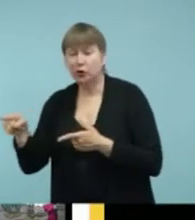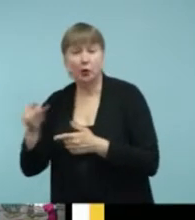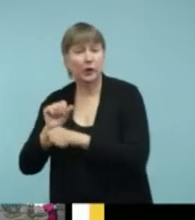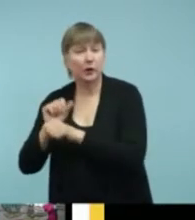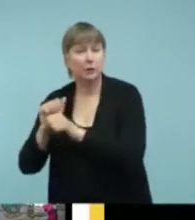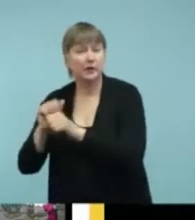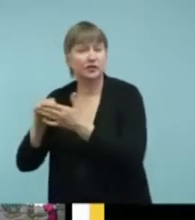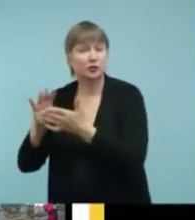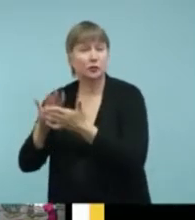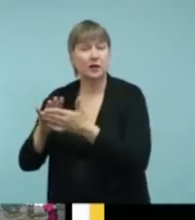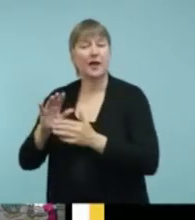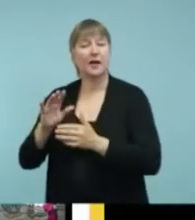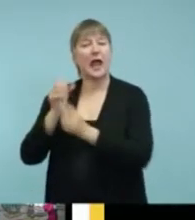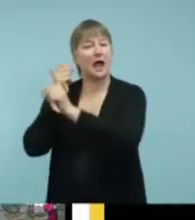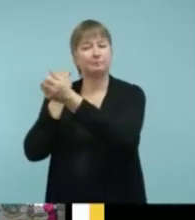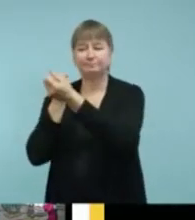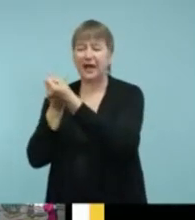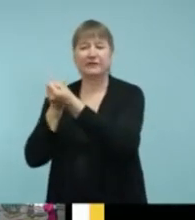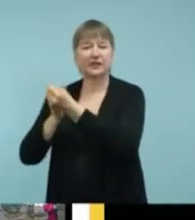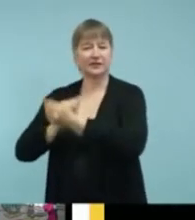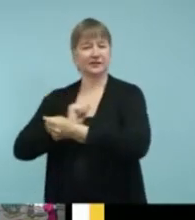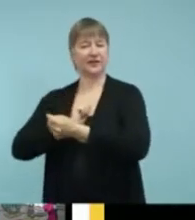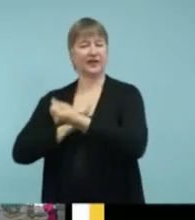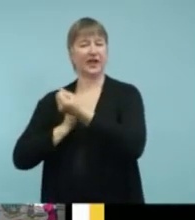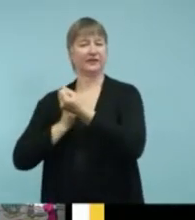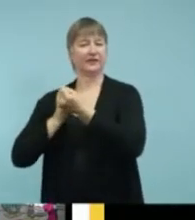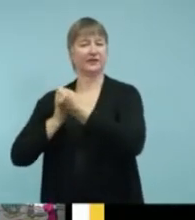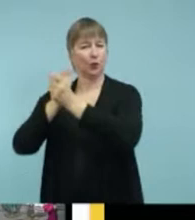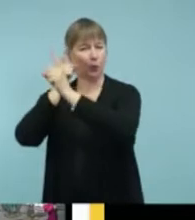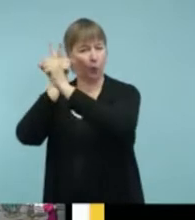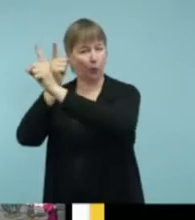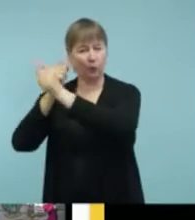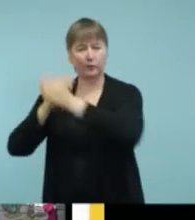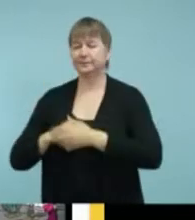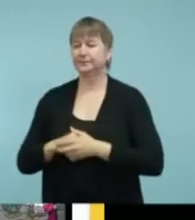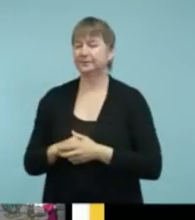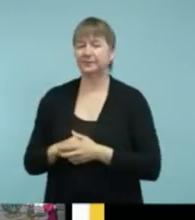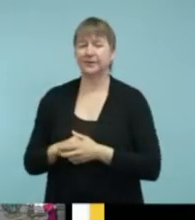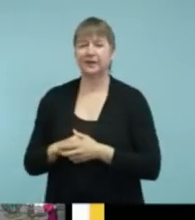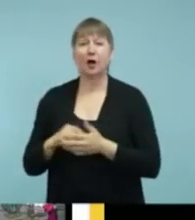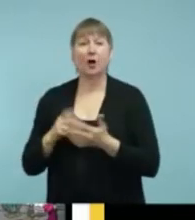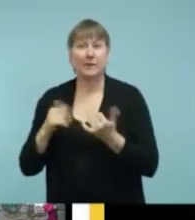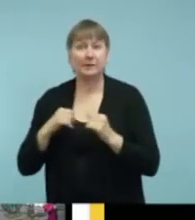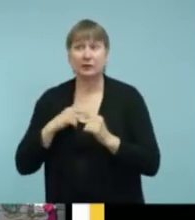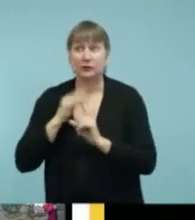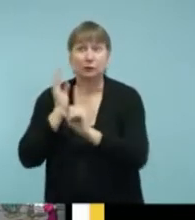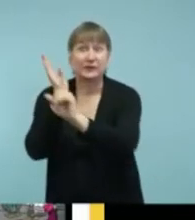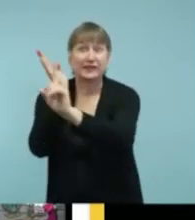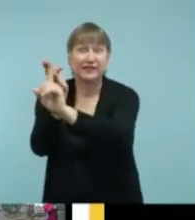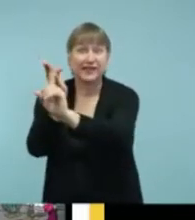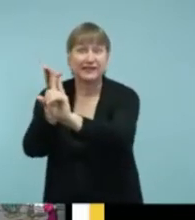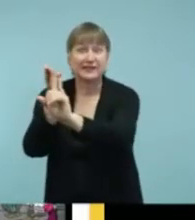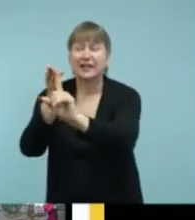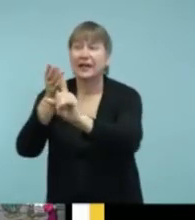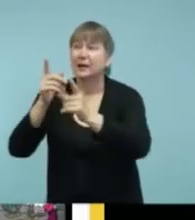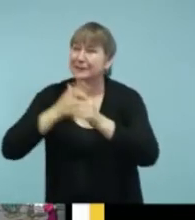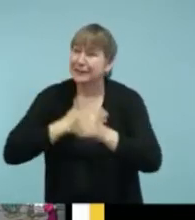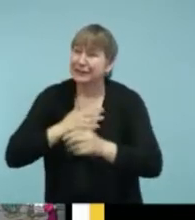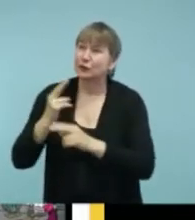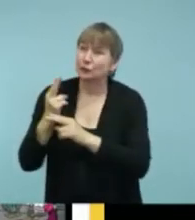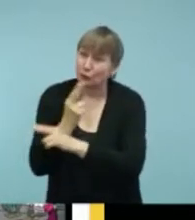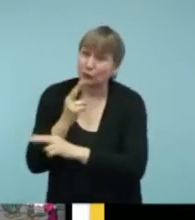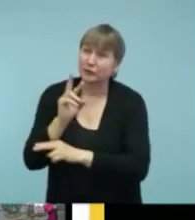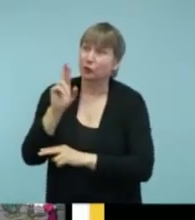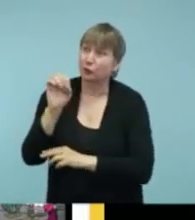you need just a little bit more, you know, kind of a way to convince a teacher, please use the remote hat. Um,